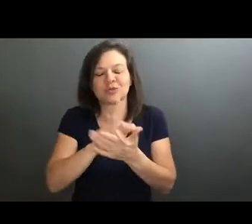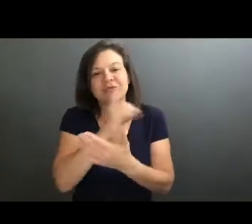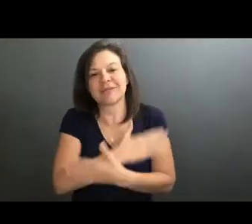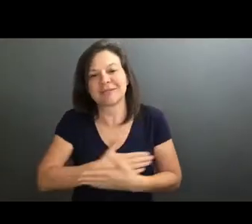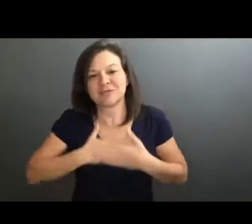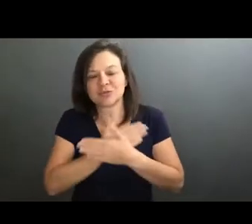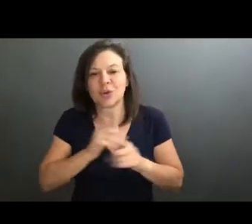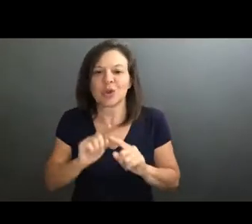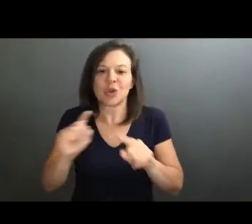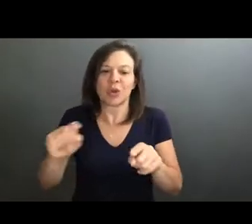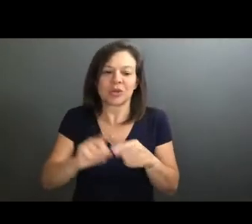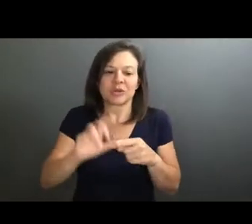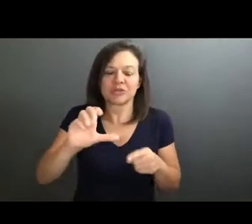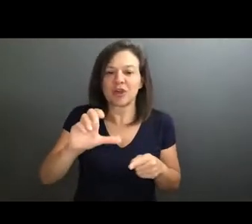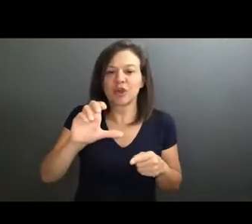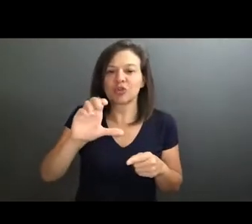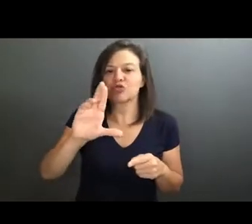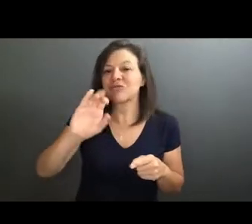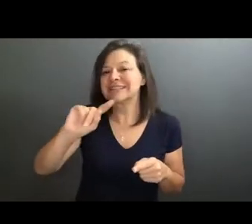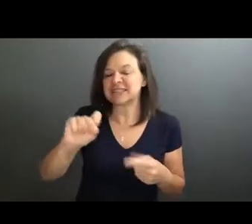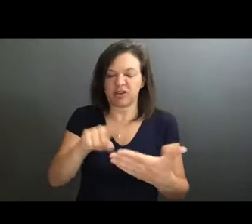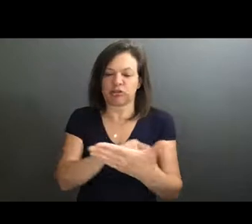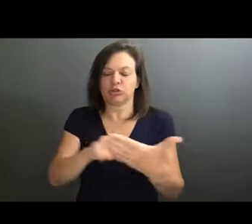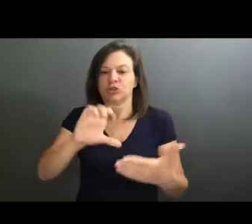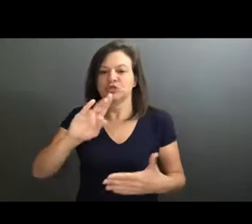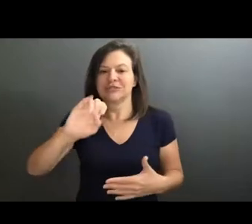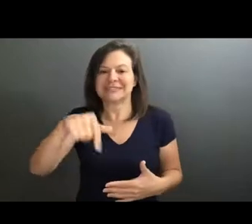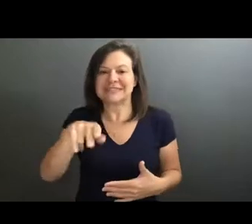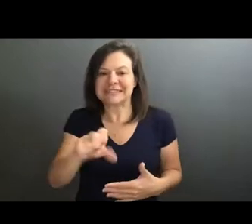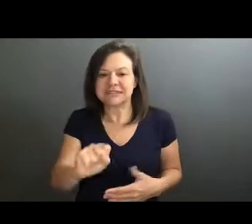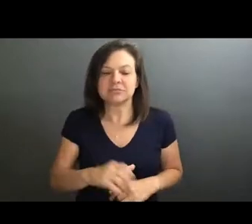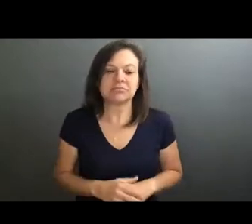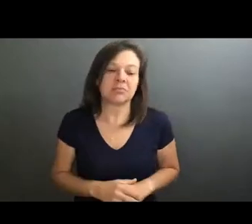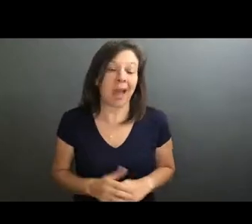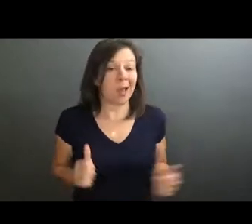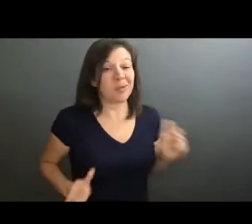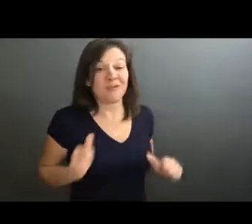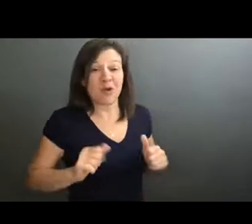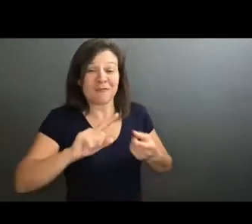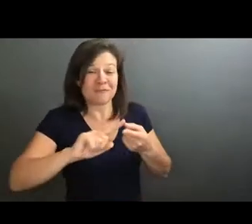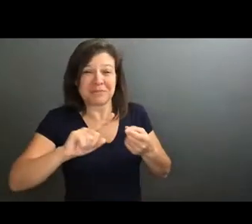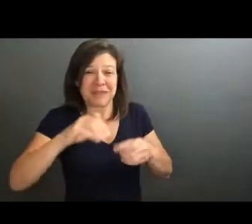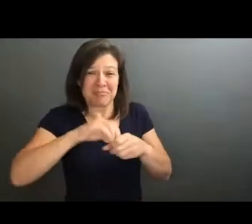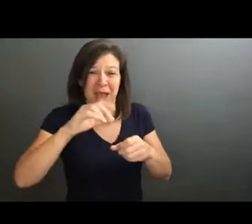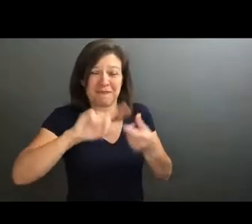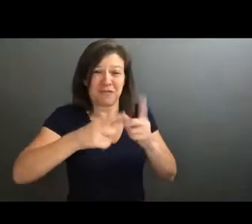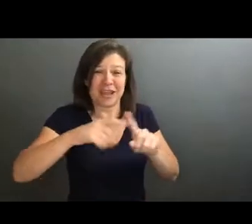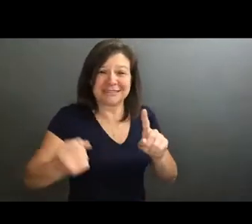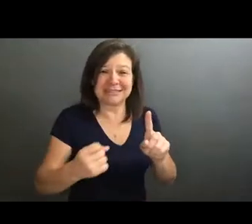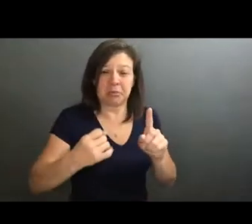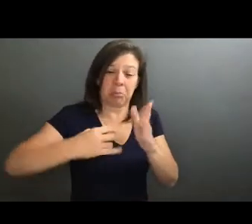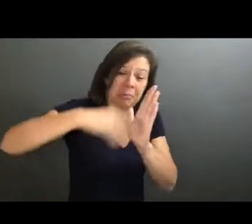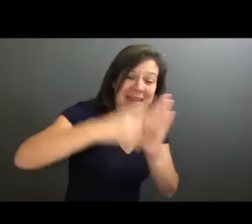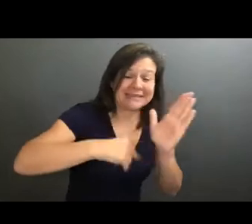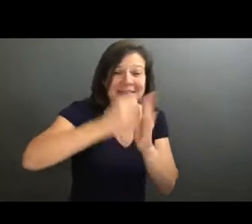to their crits, they call it or critiques. I even like, performed in my friend's like painting final review, like he did a